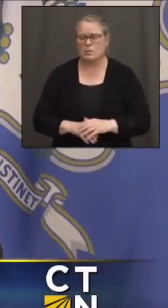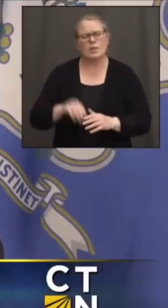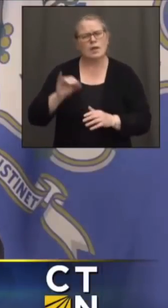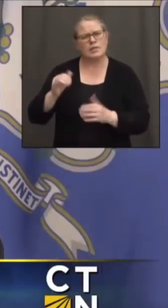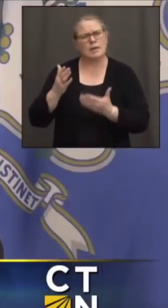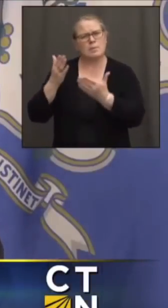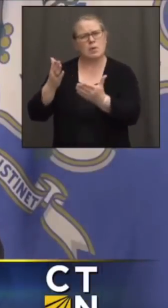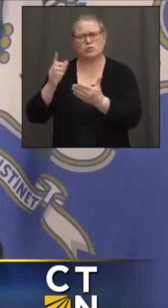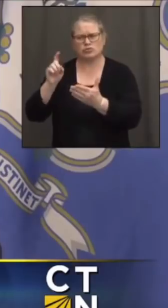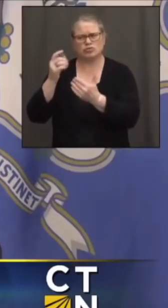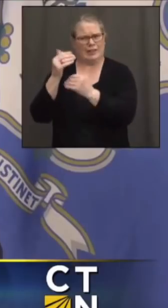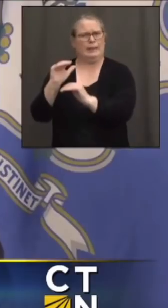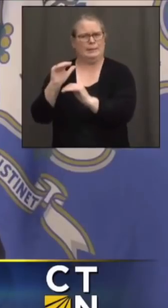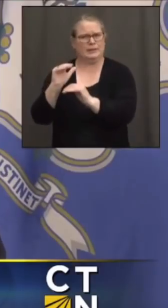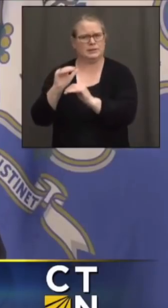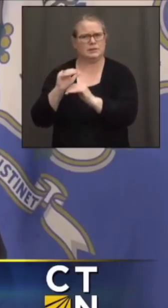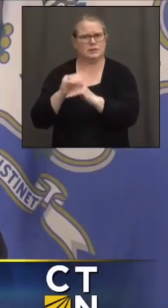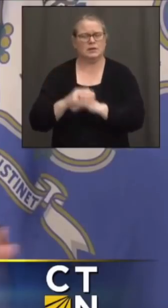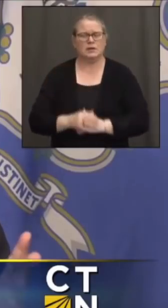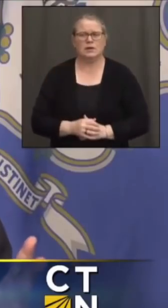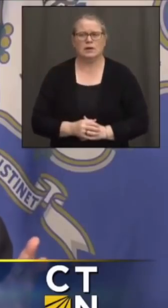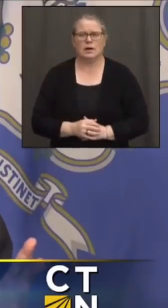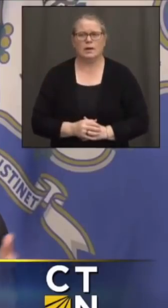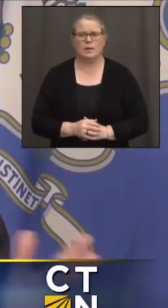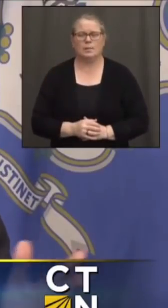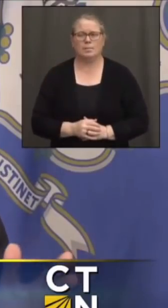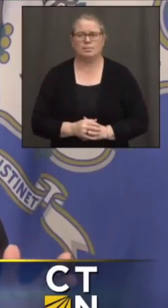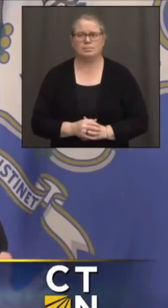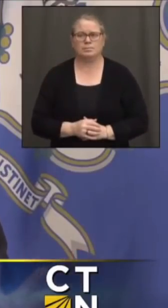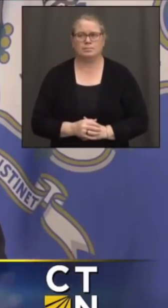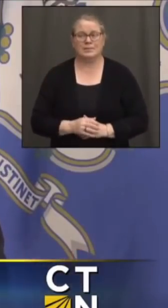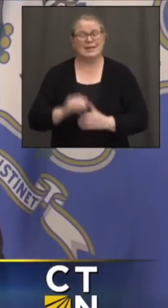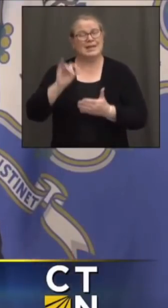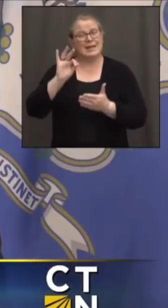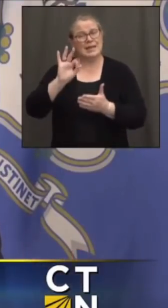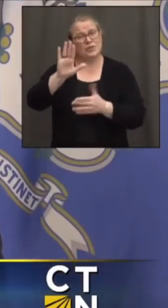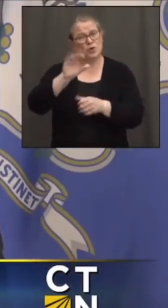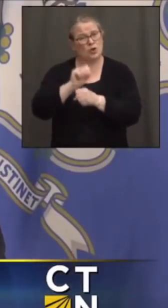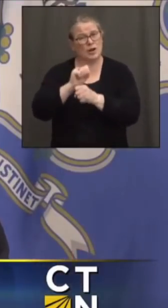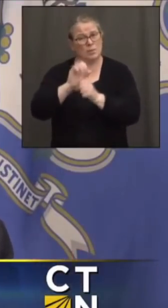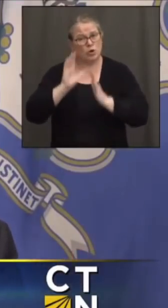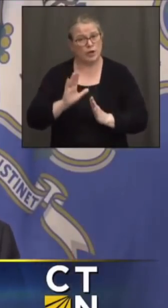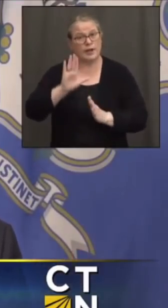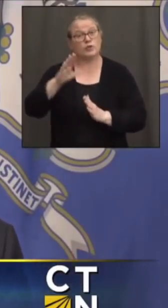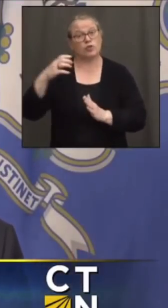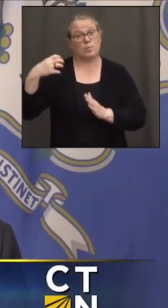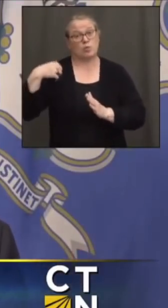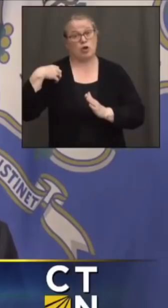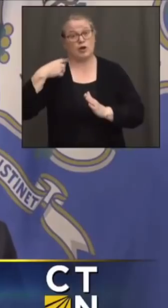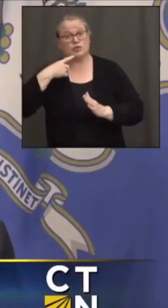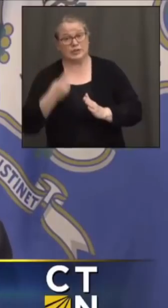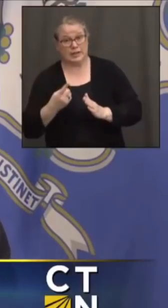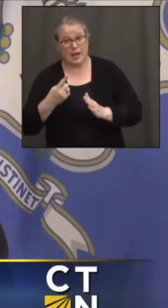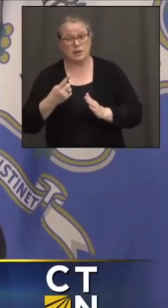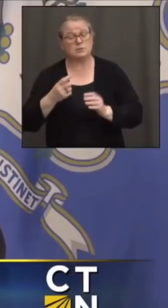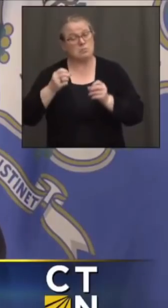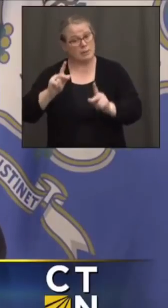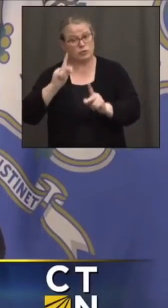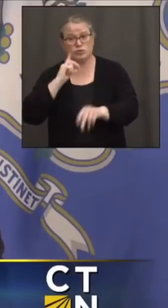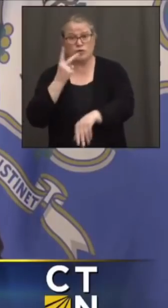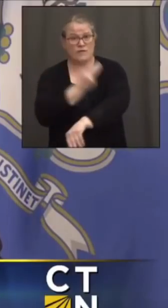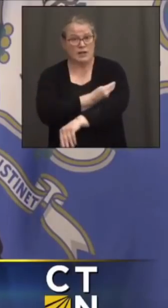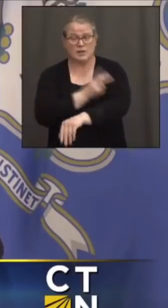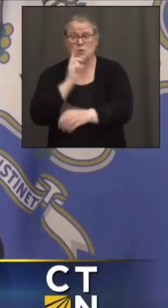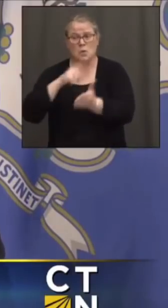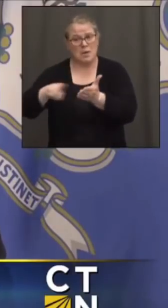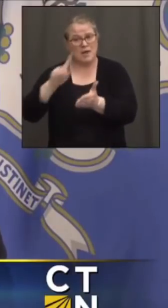proposal. First of all, it seems to me if you're an employee, your employer says you have an opportunity to get vaccinated, we'll pay